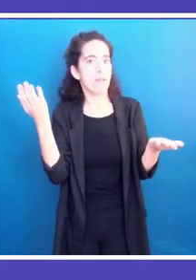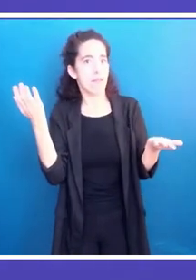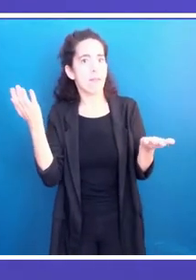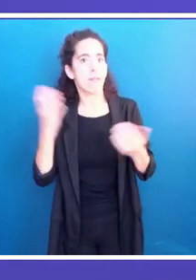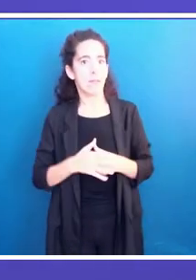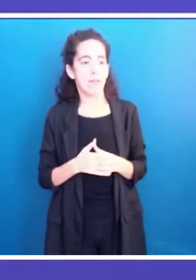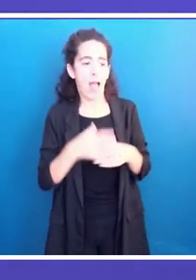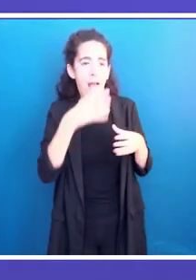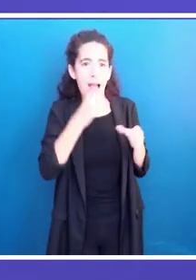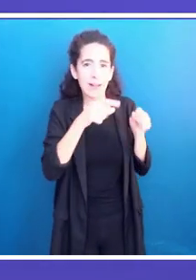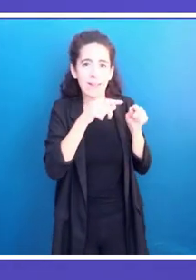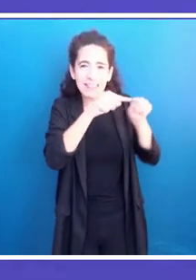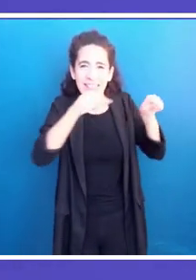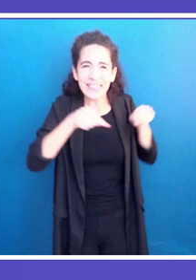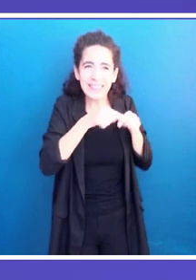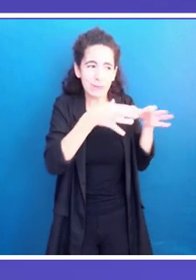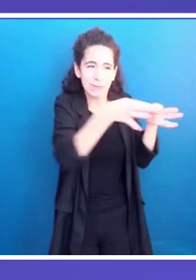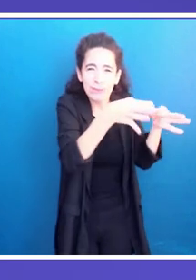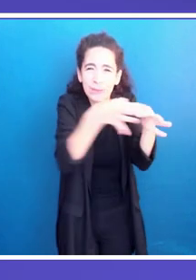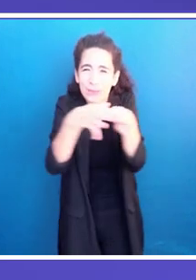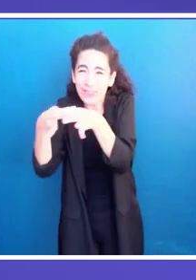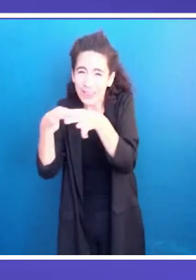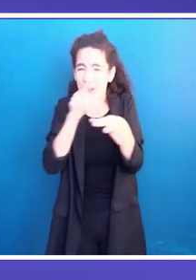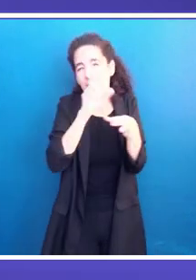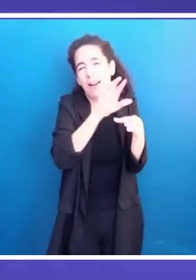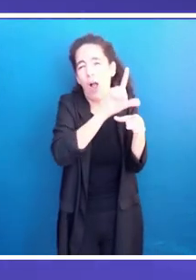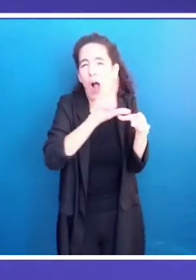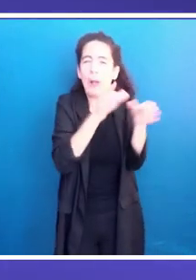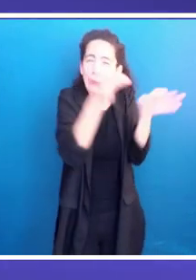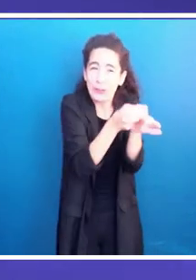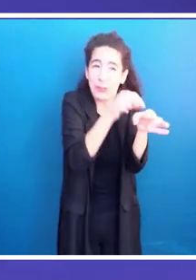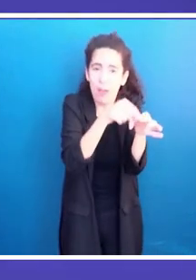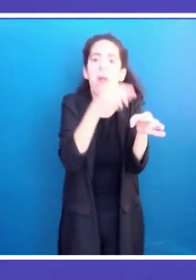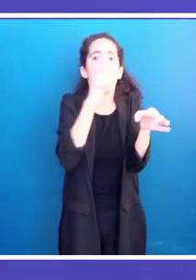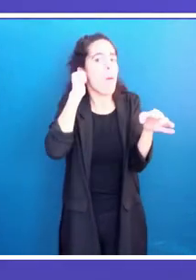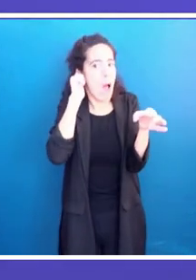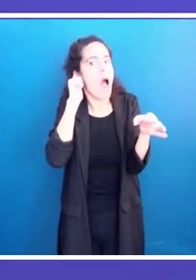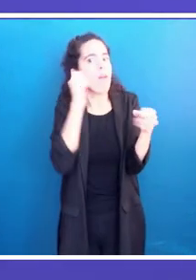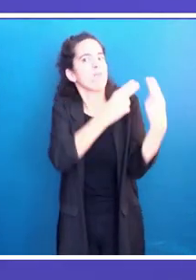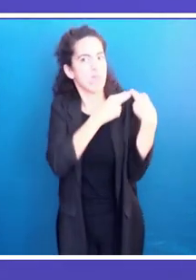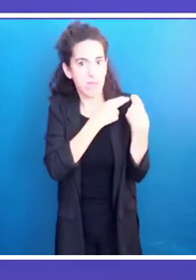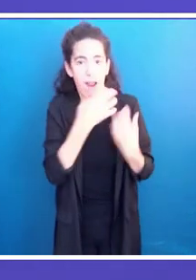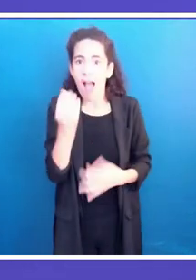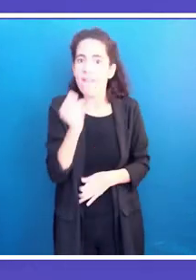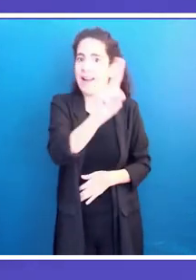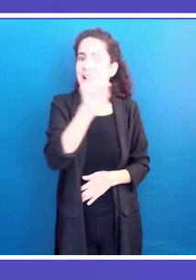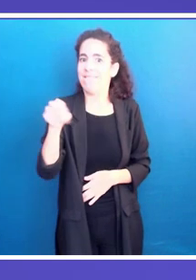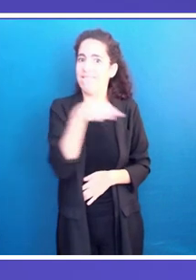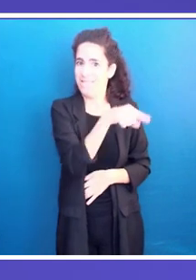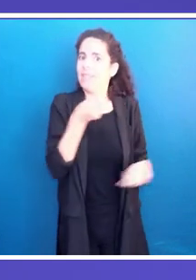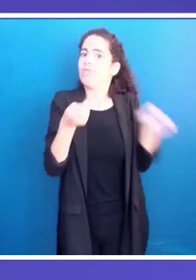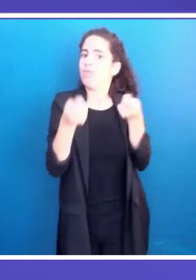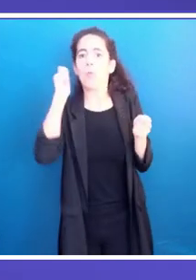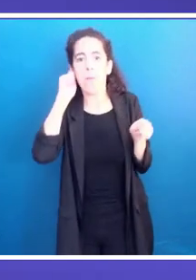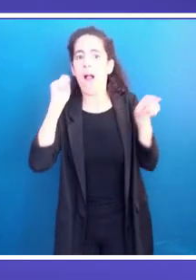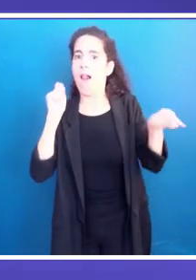In all of these participations, there was a rotation and there was gender equality ensured for